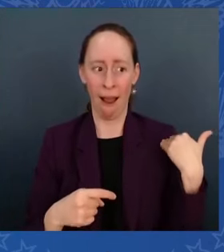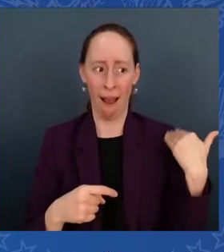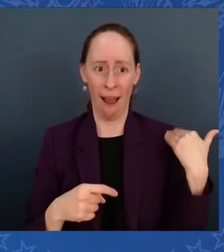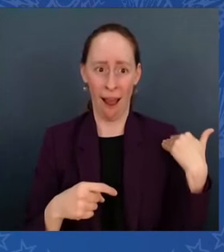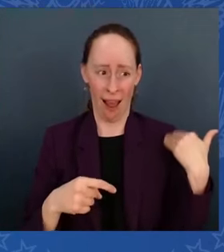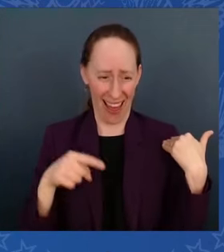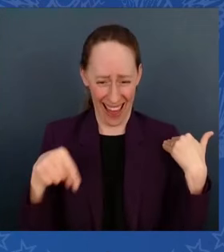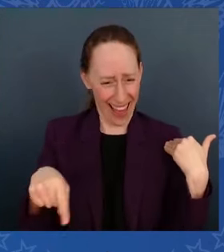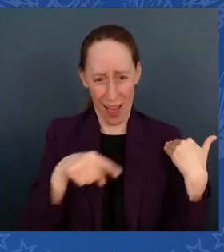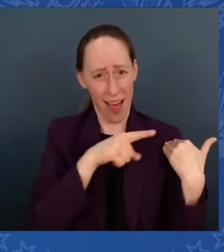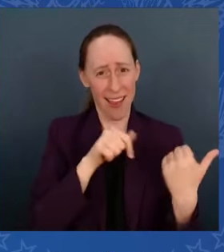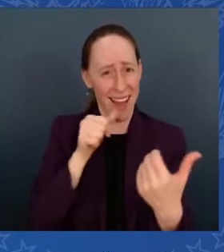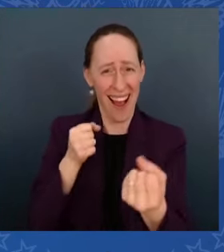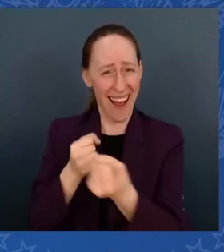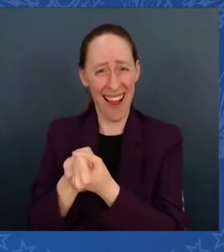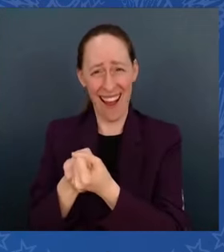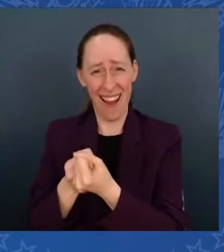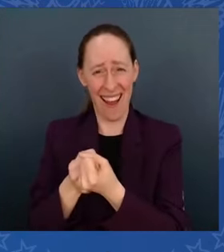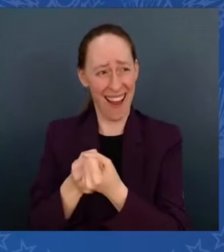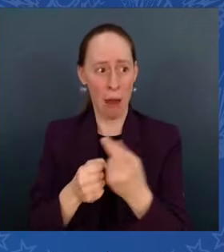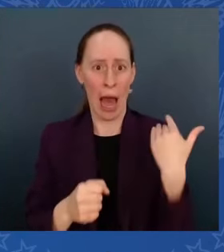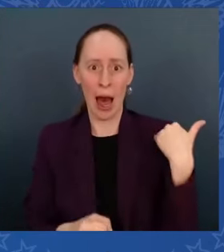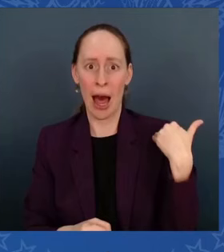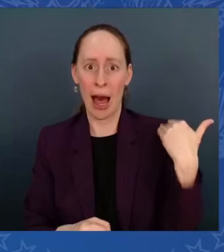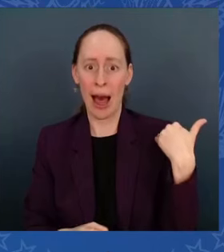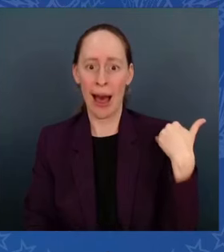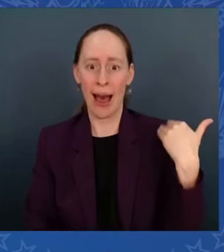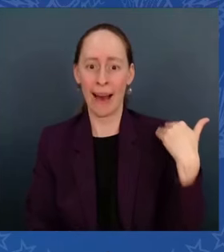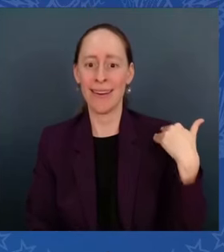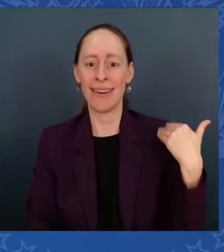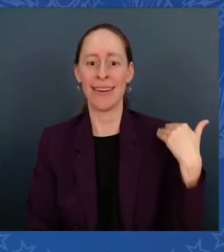separate funds. As they say, God bless the boy.